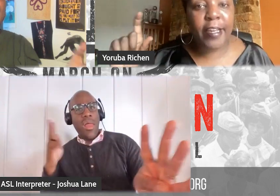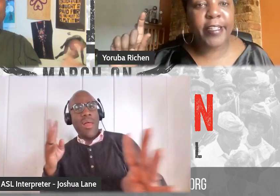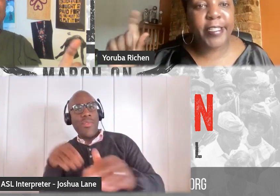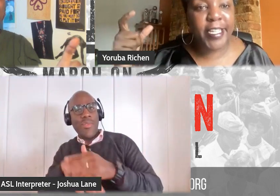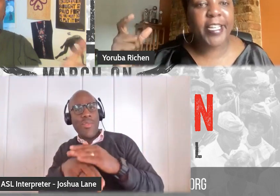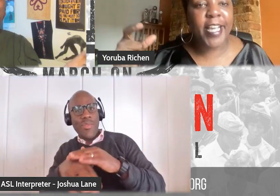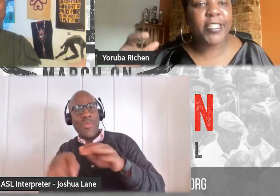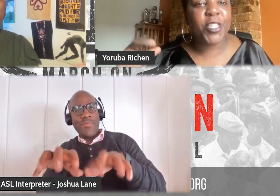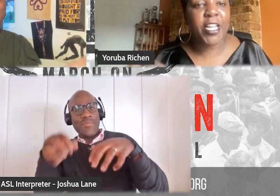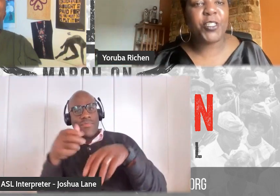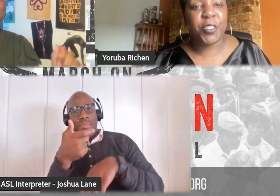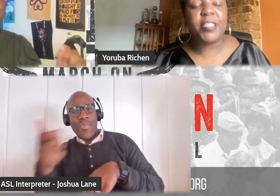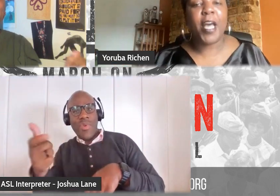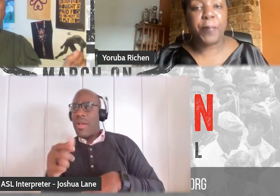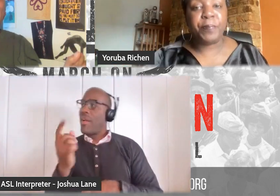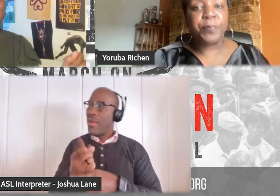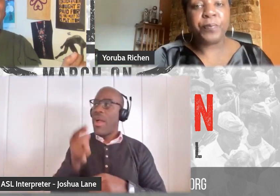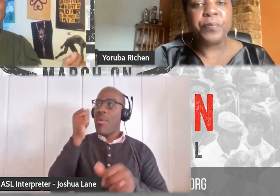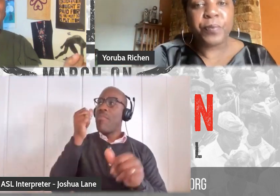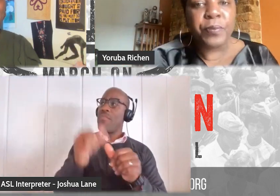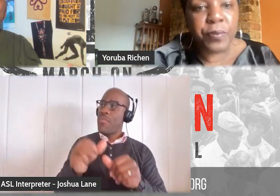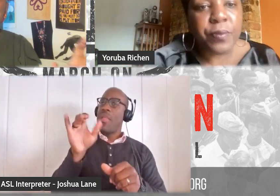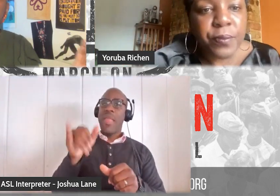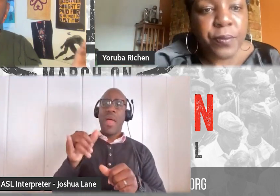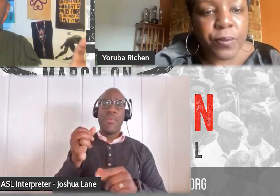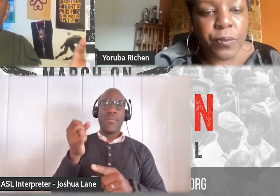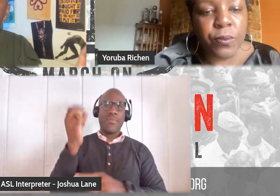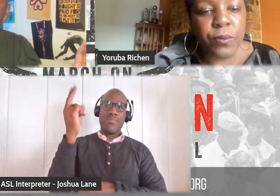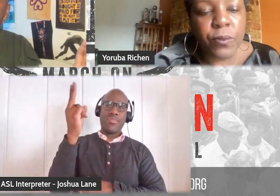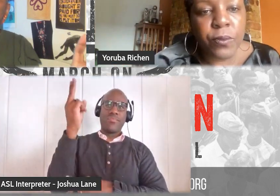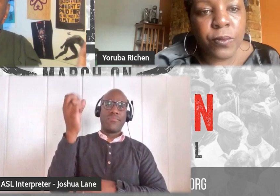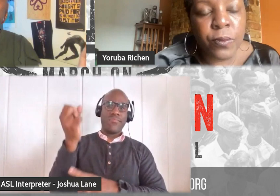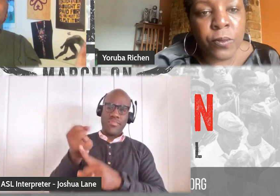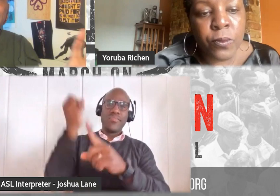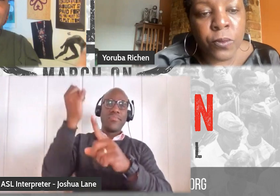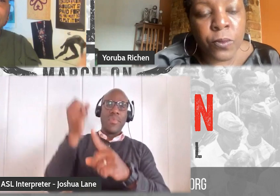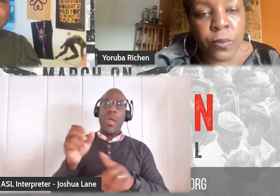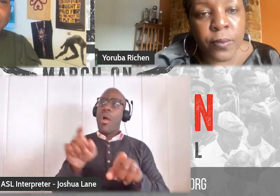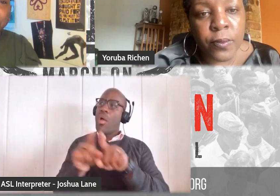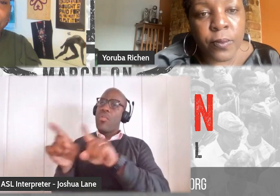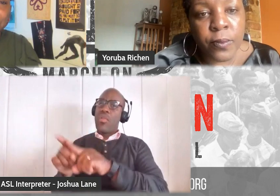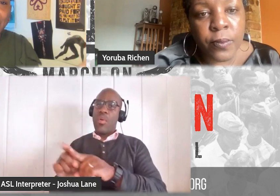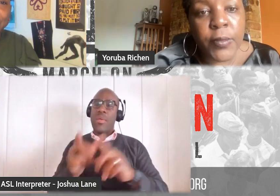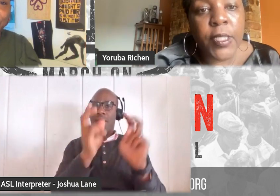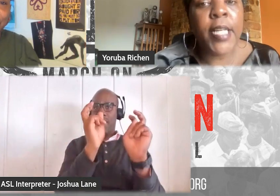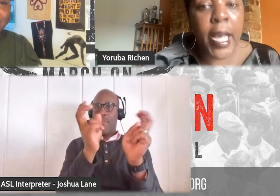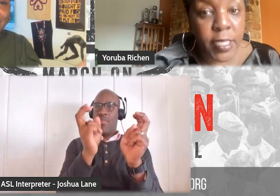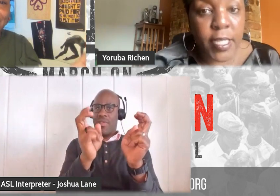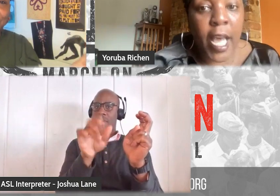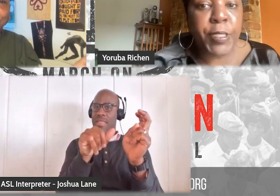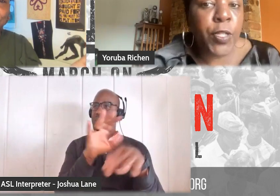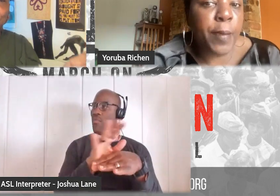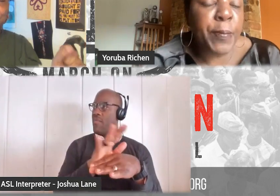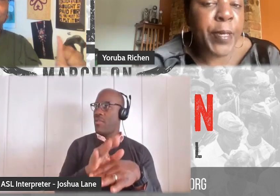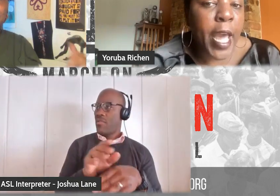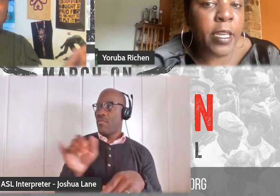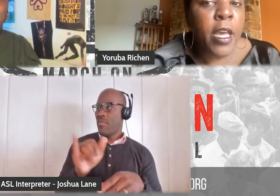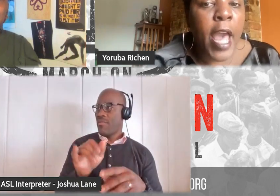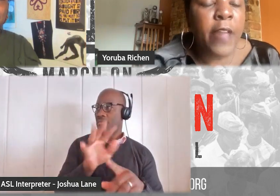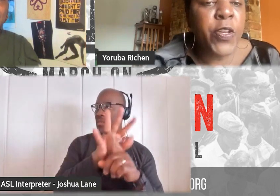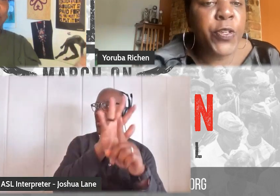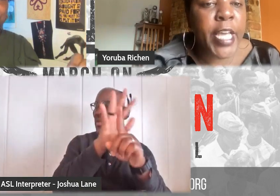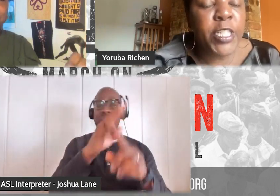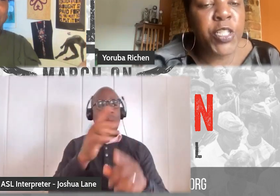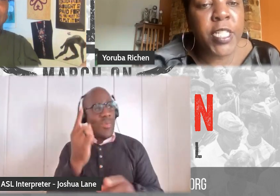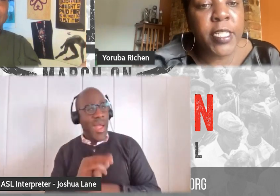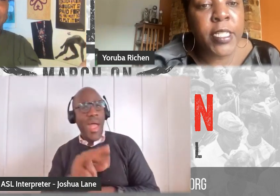my. That was a turning point. I remember that. And possibly also because of the subject matter. Yes, absolutely. And